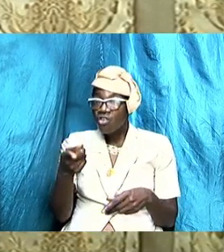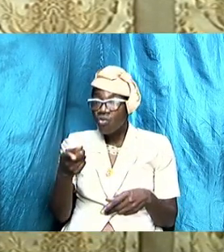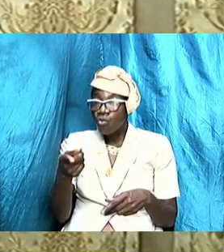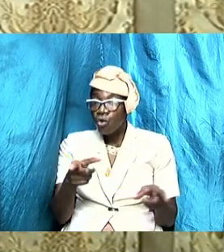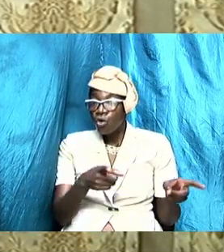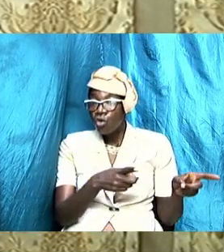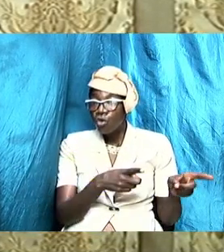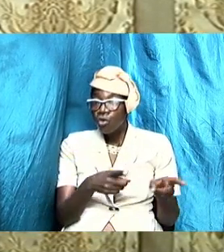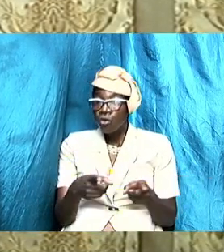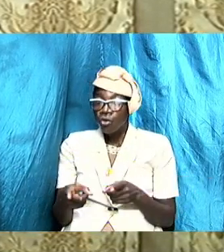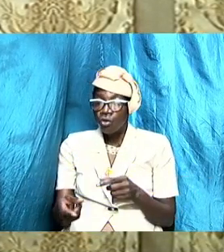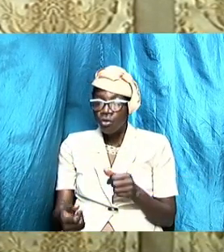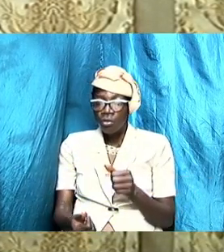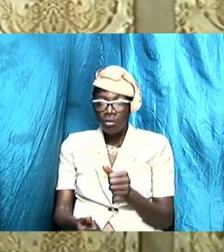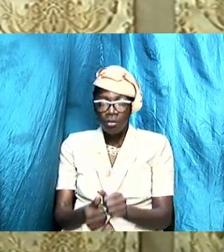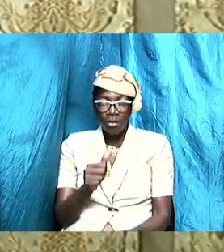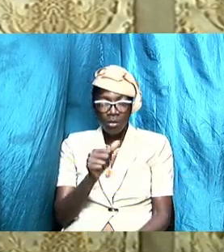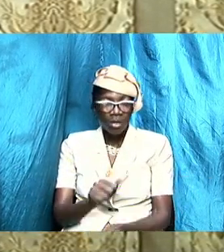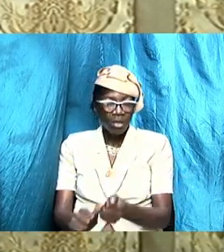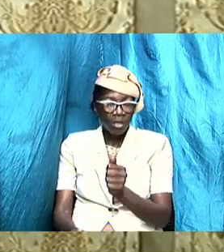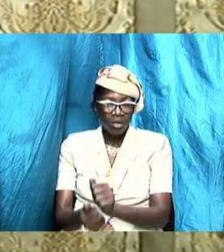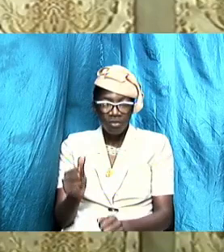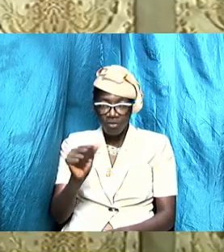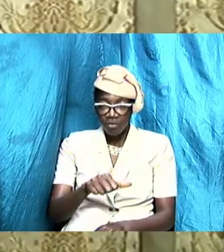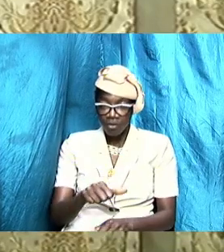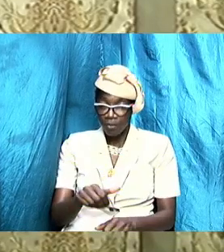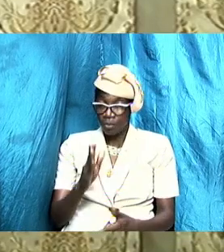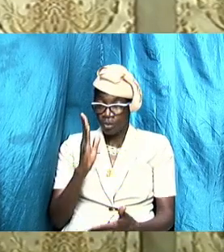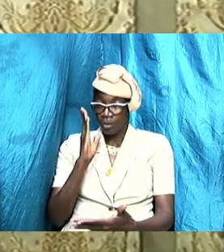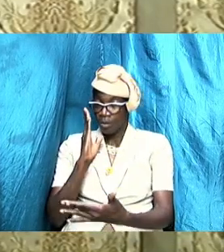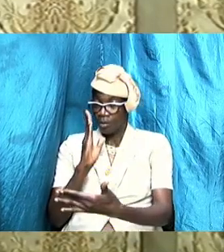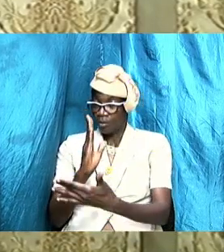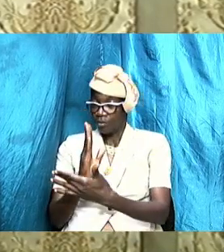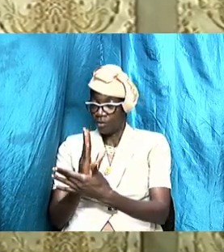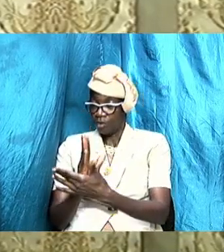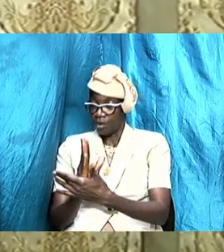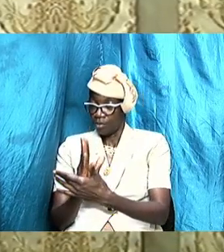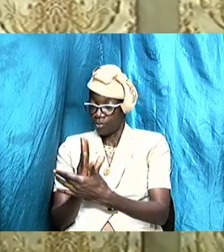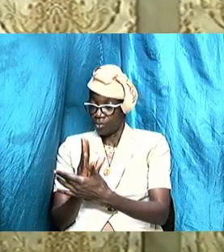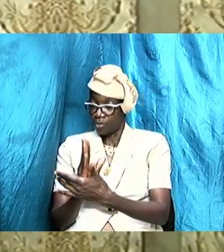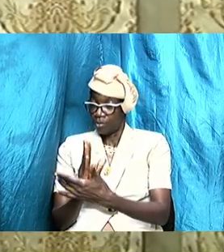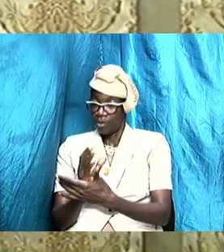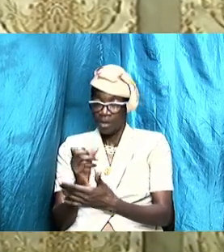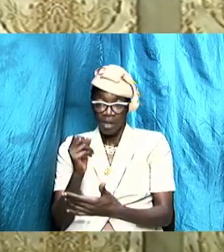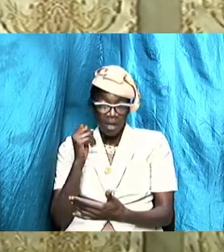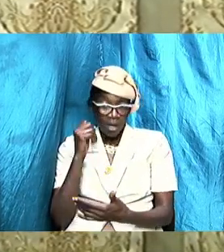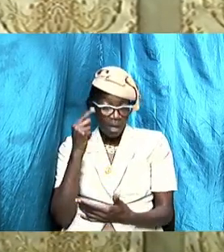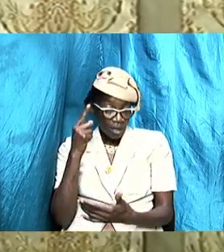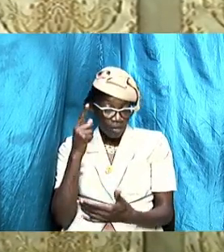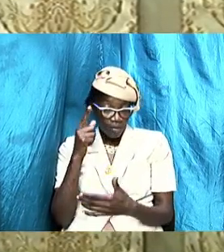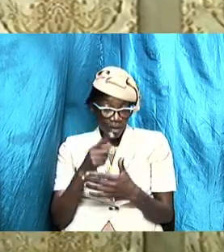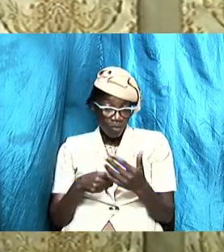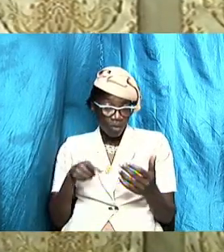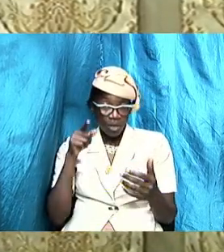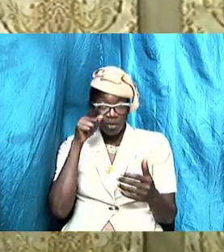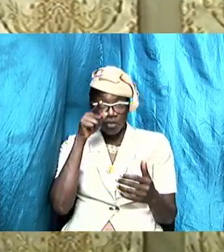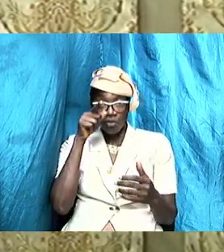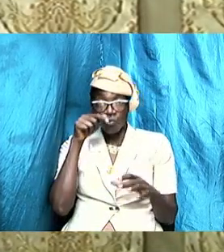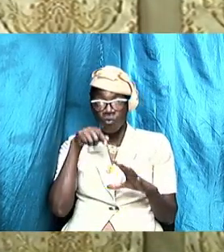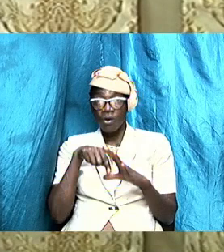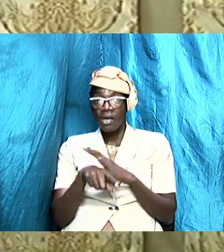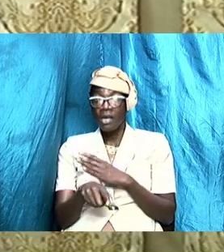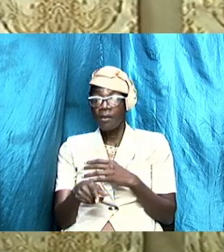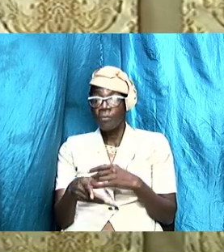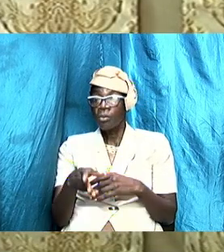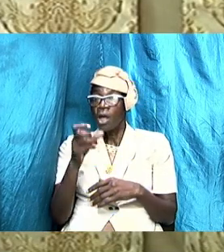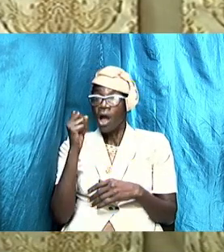doom settle down get into the word understand what you are in understand what